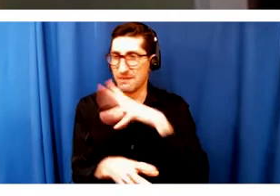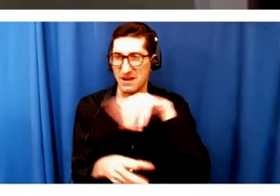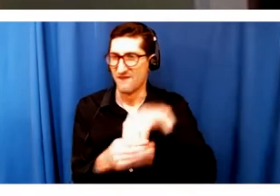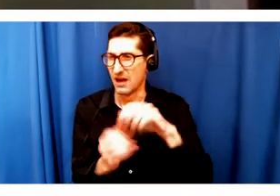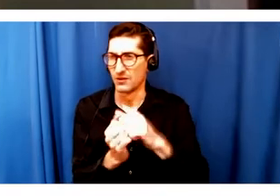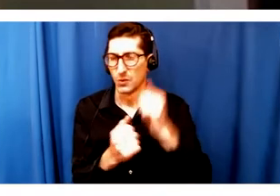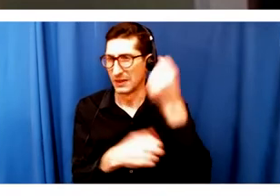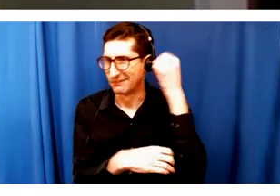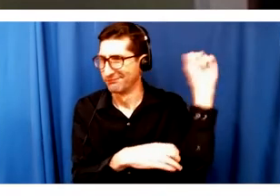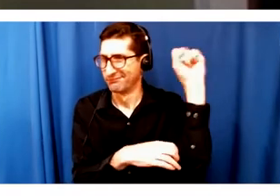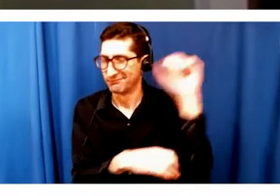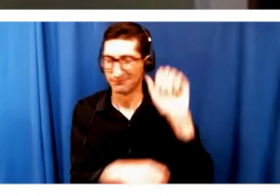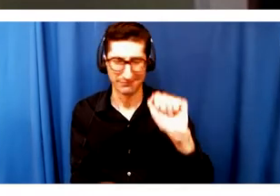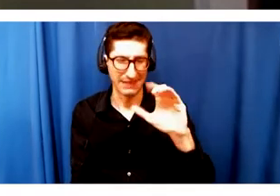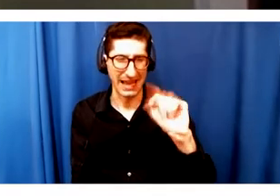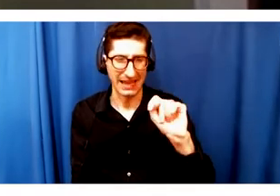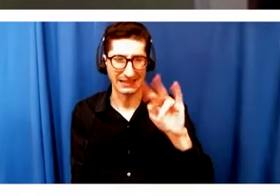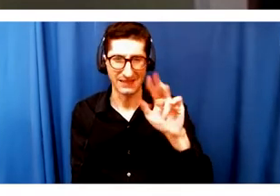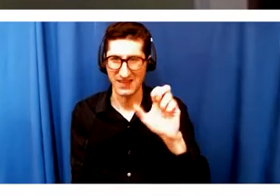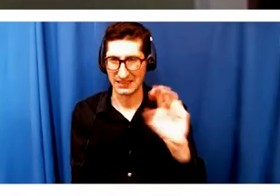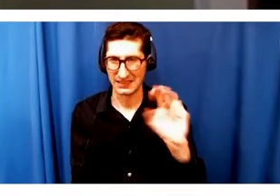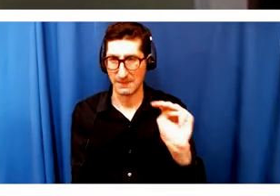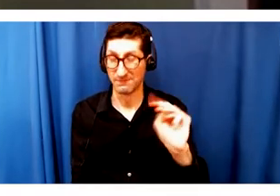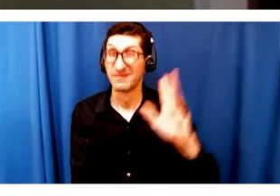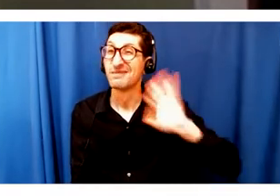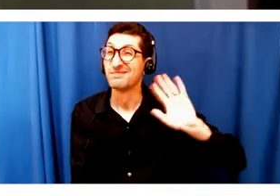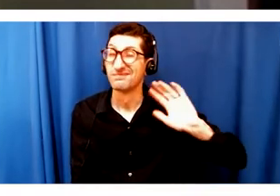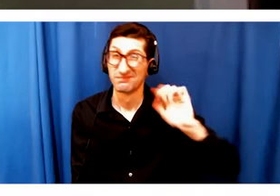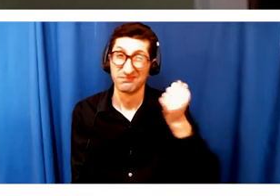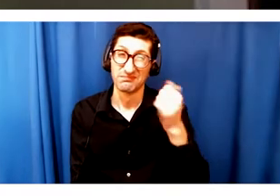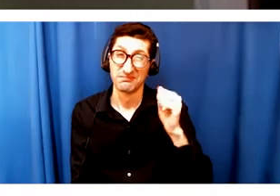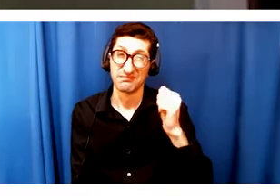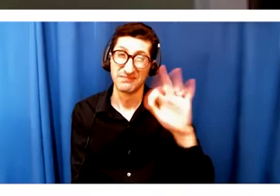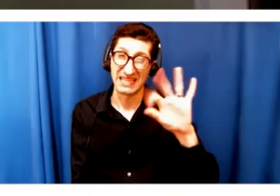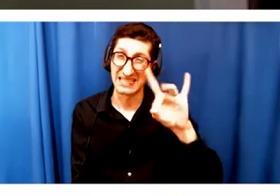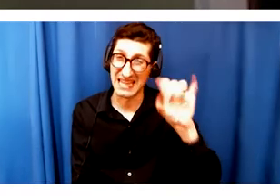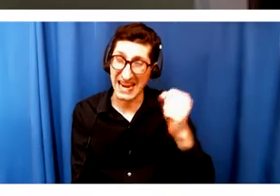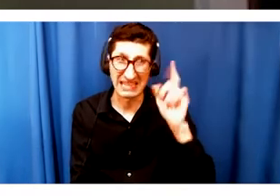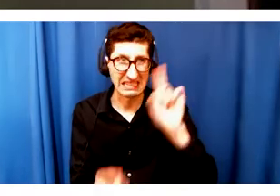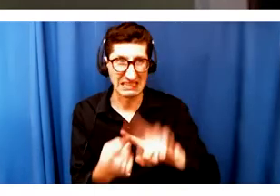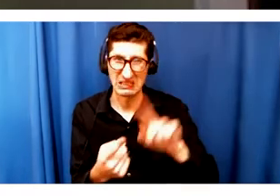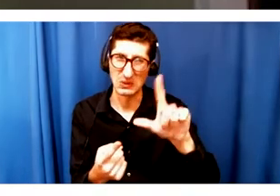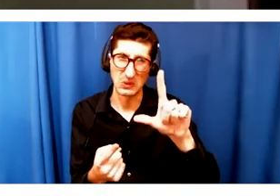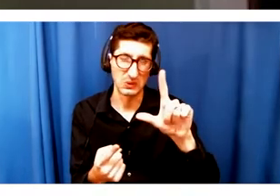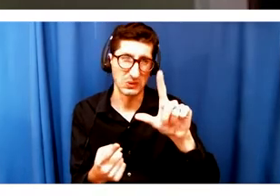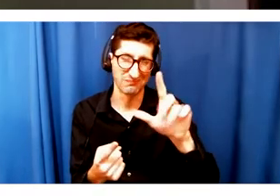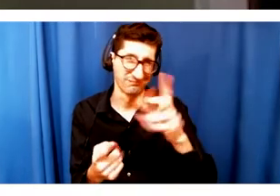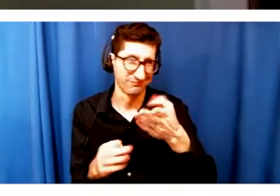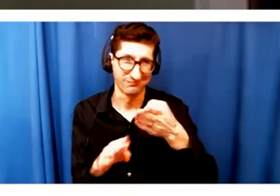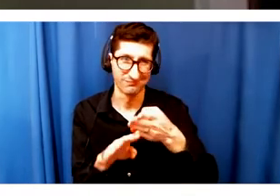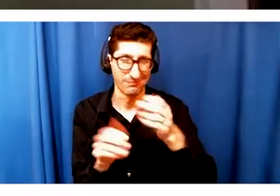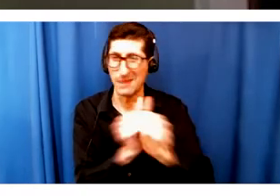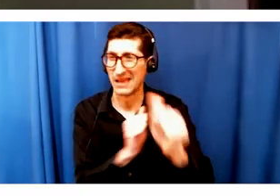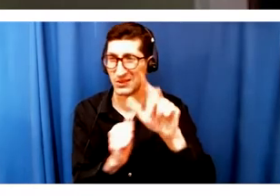and I was in San Francisco in the middle 80s, well into the 2000s, but through the worst years of the AIDS pandemic.